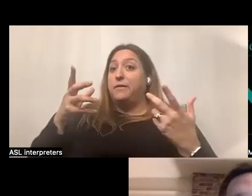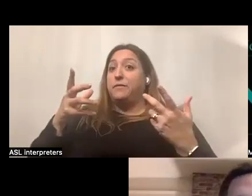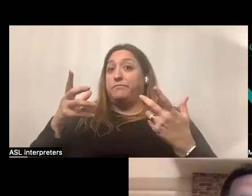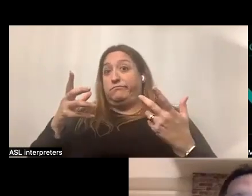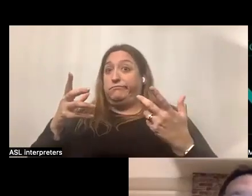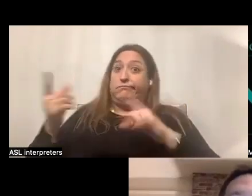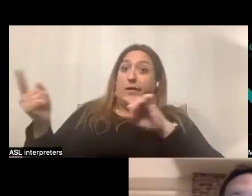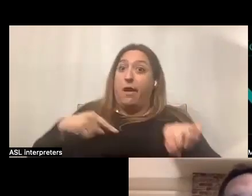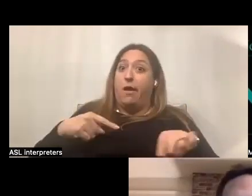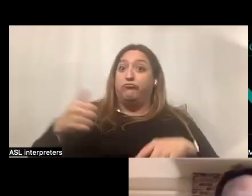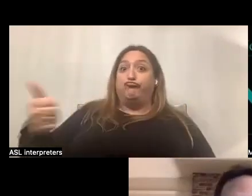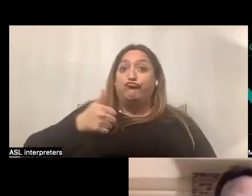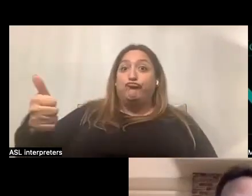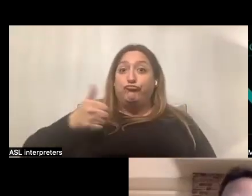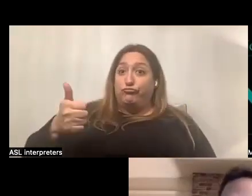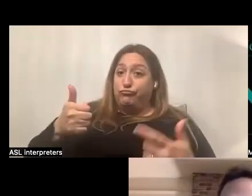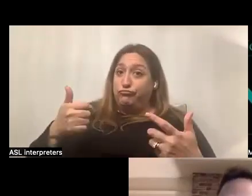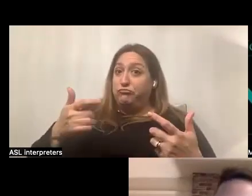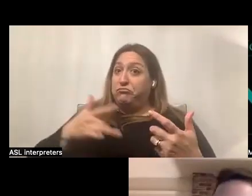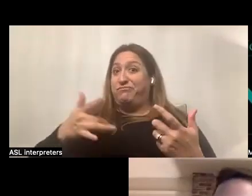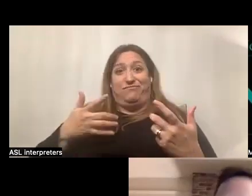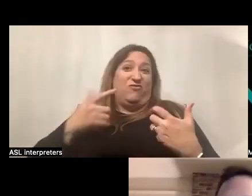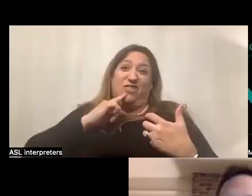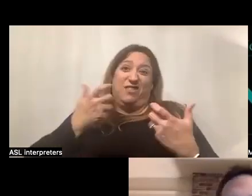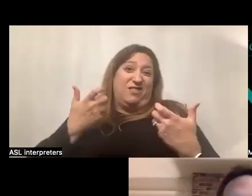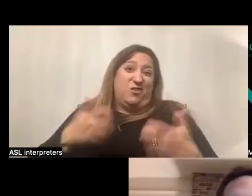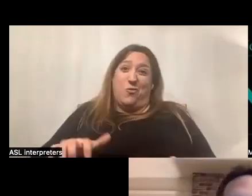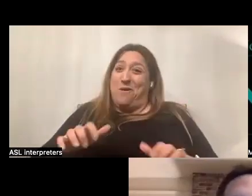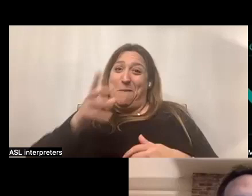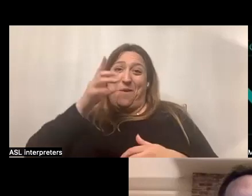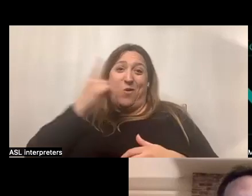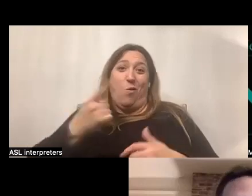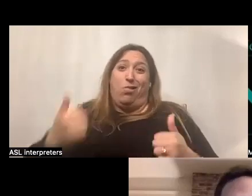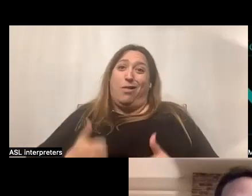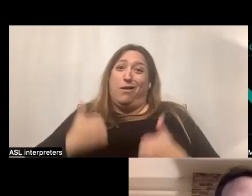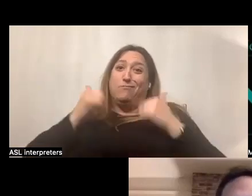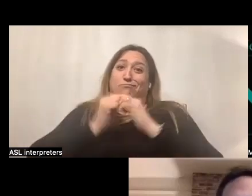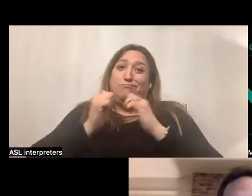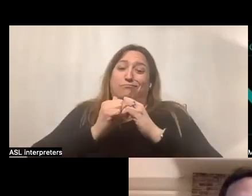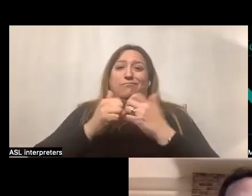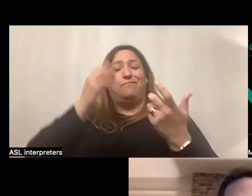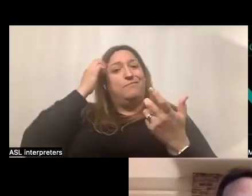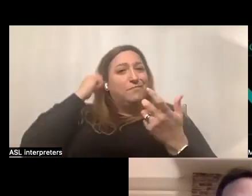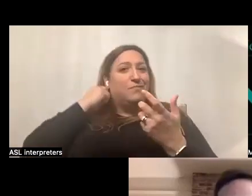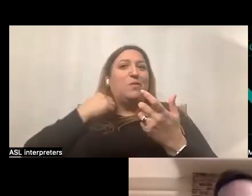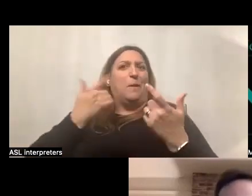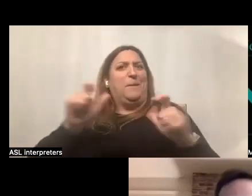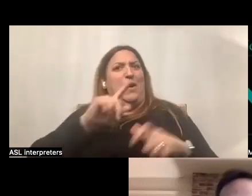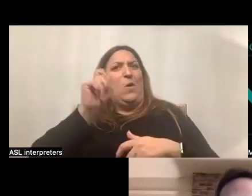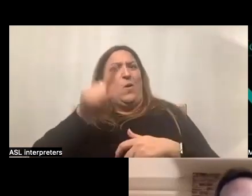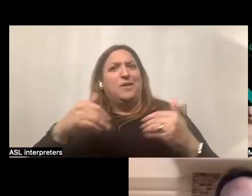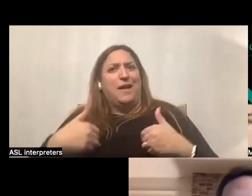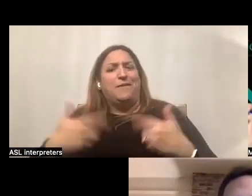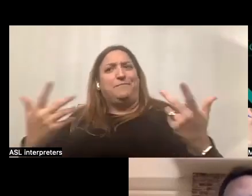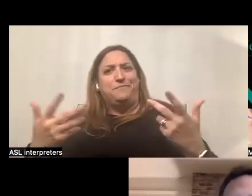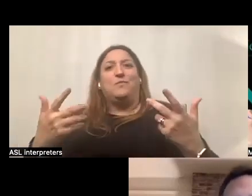coming in and out? Um, because nobody wants their parents, you know, always, living with them. So they're pretty big questions. And then after, you know, we'd